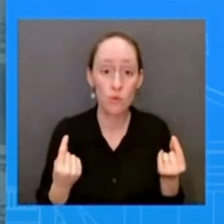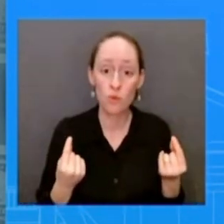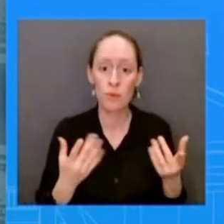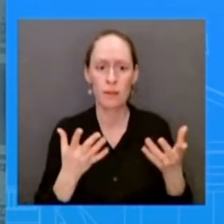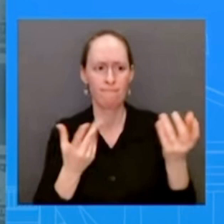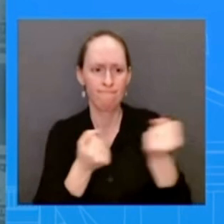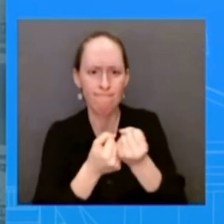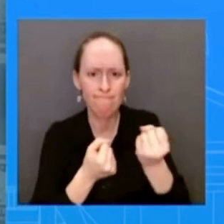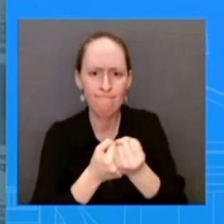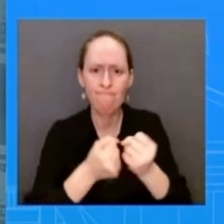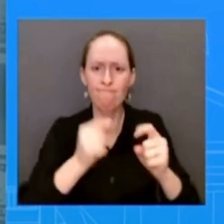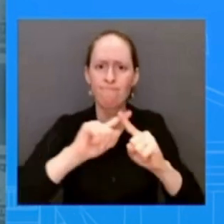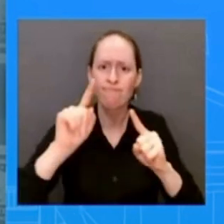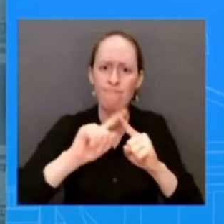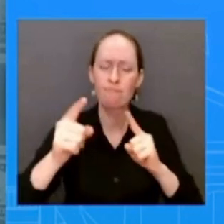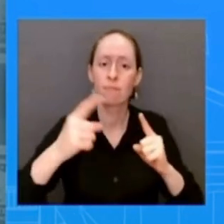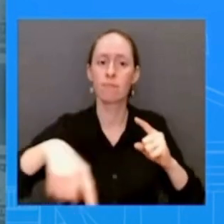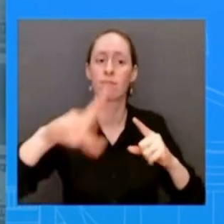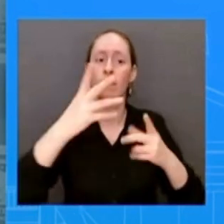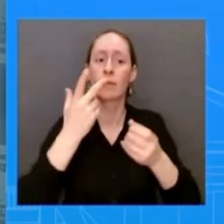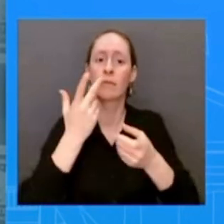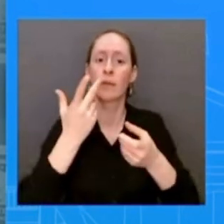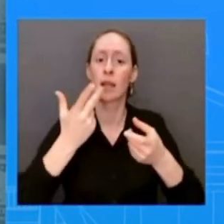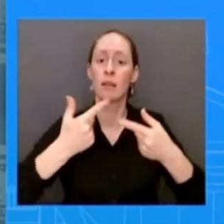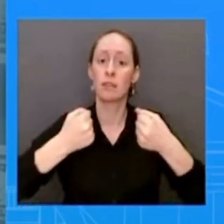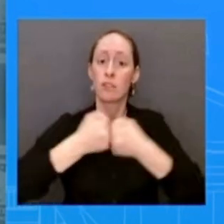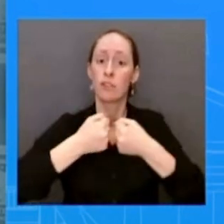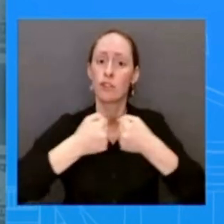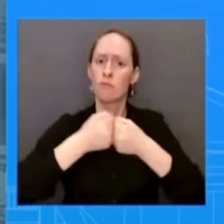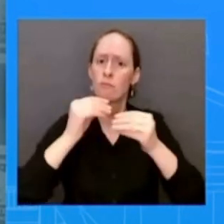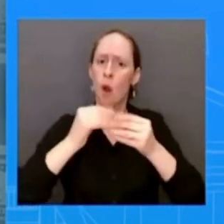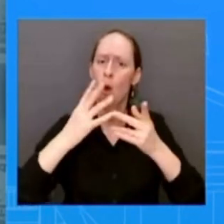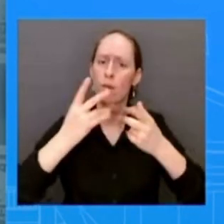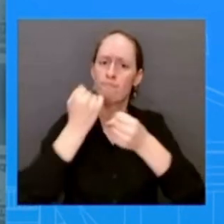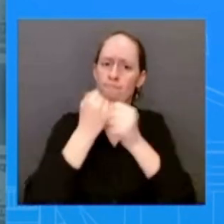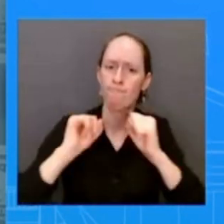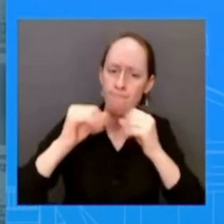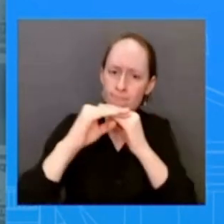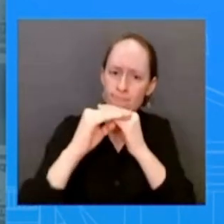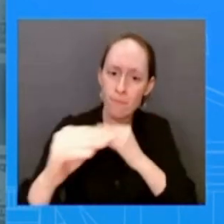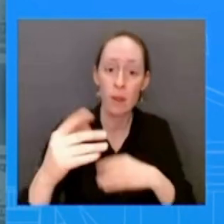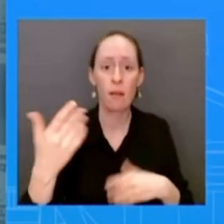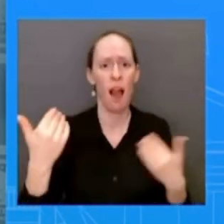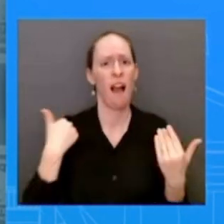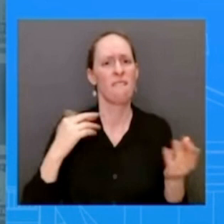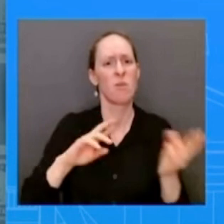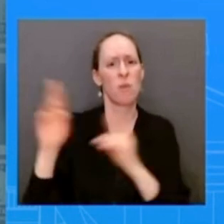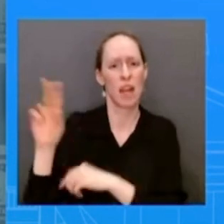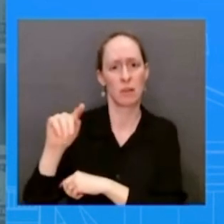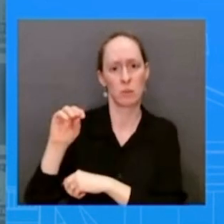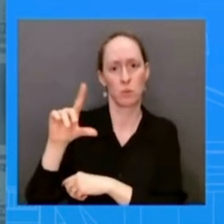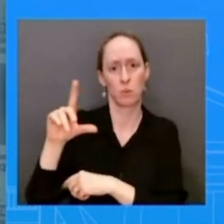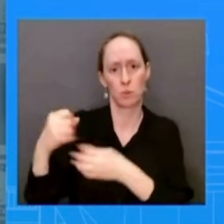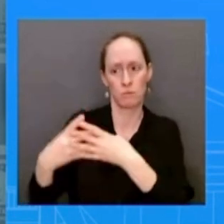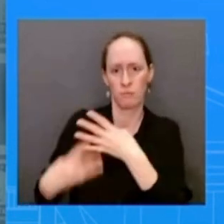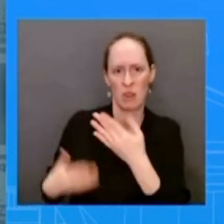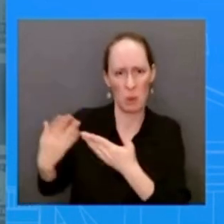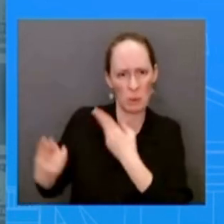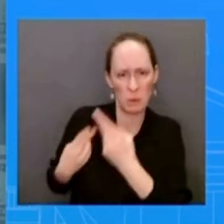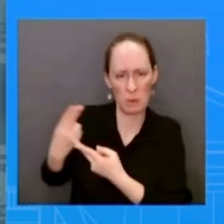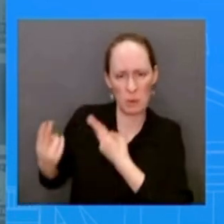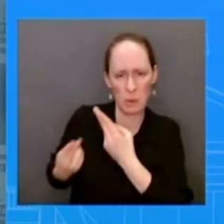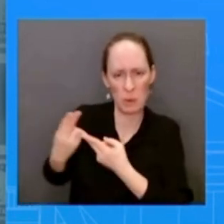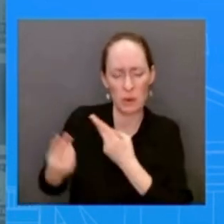illegal immigration the president is using the tools that are before him to try to deal with an issue that we're seeing here we have said